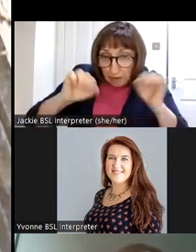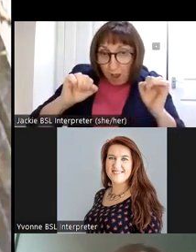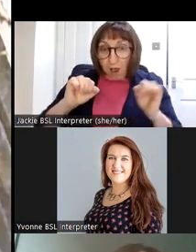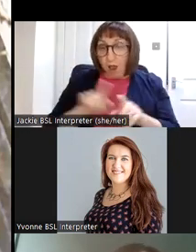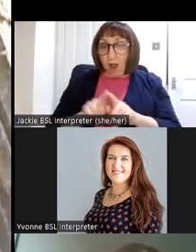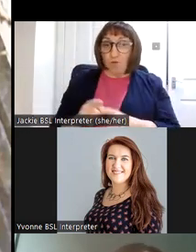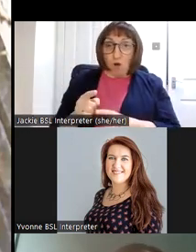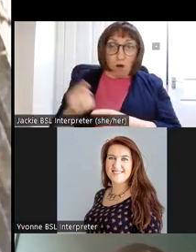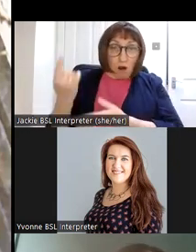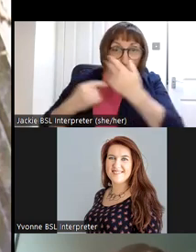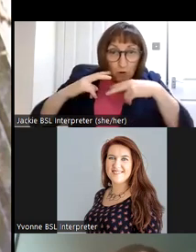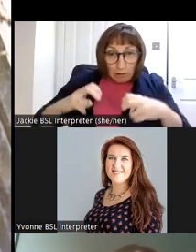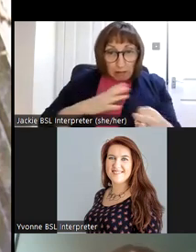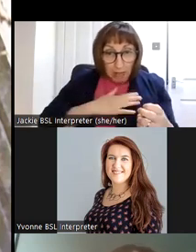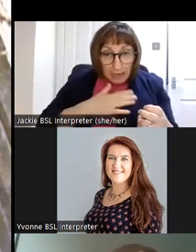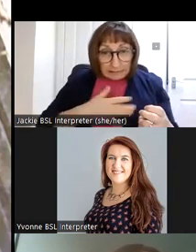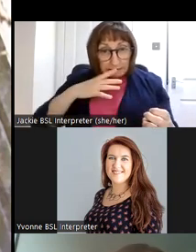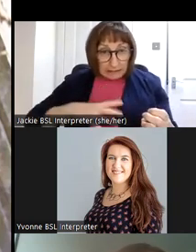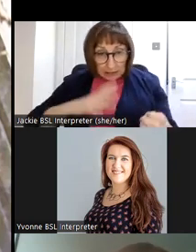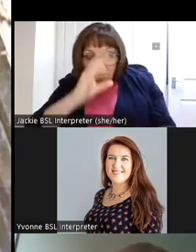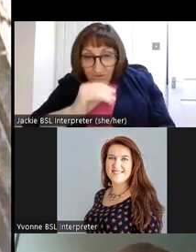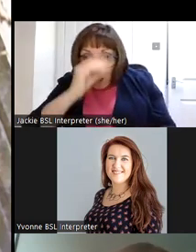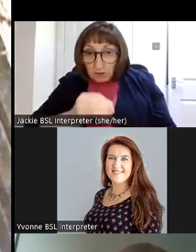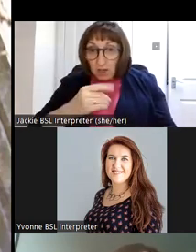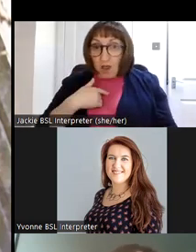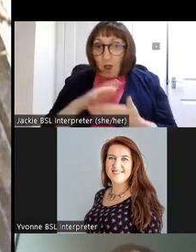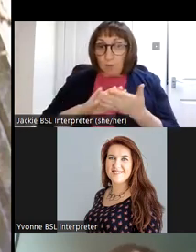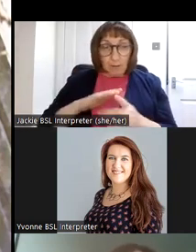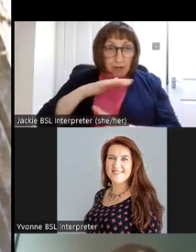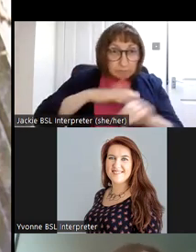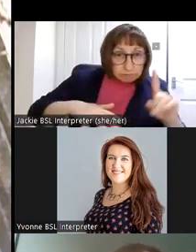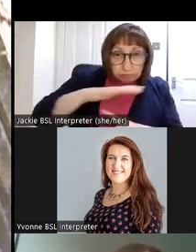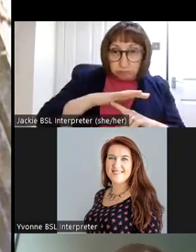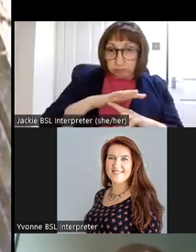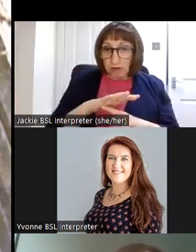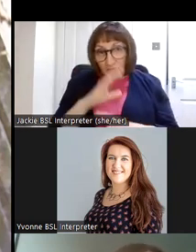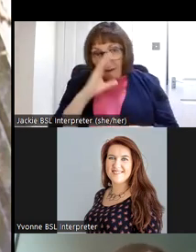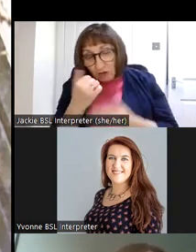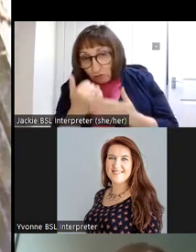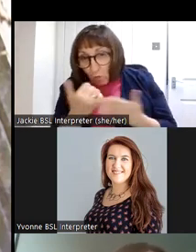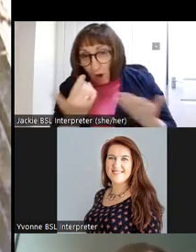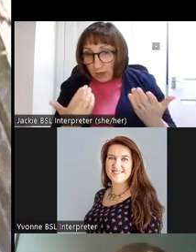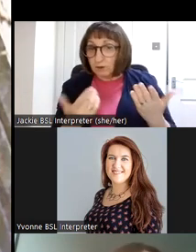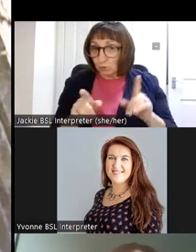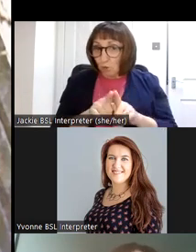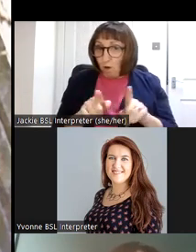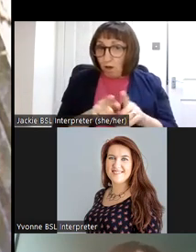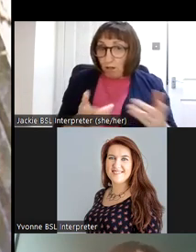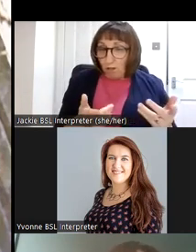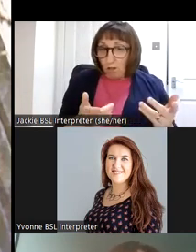licensing is required maybe there's ecological advice required and as well the